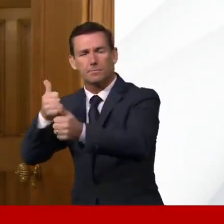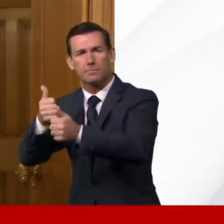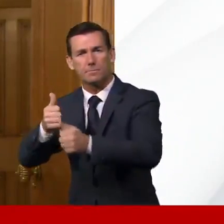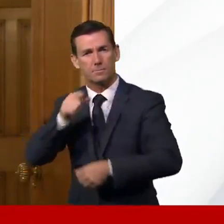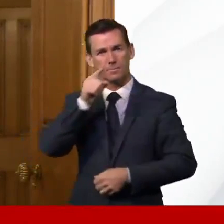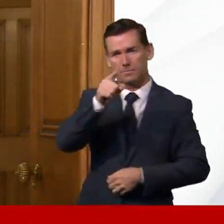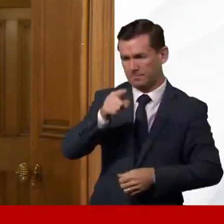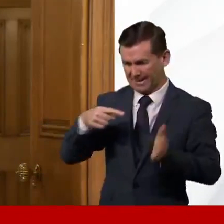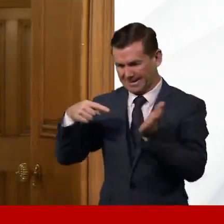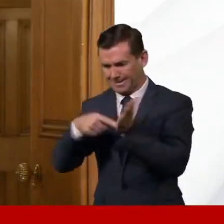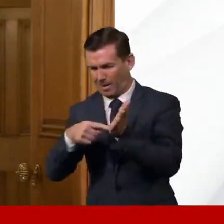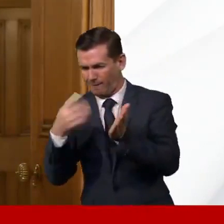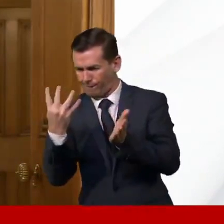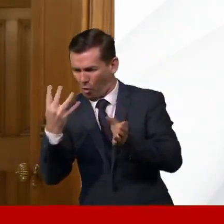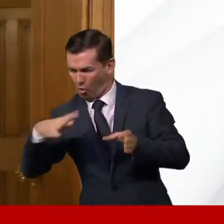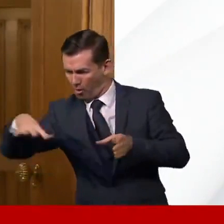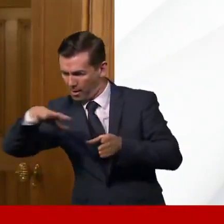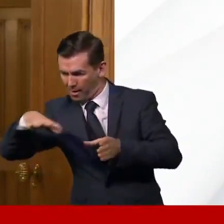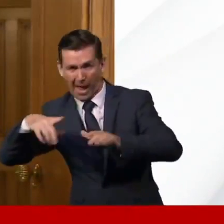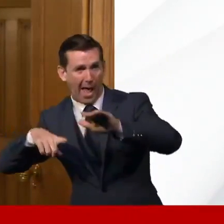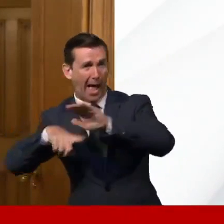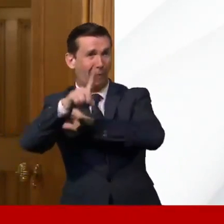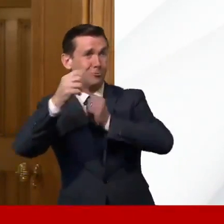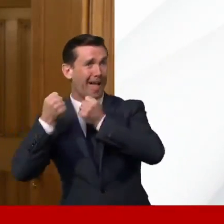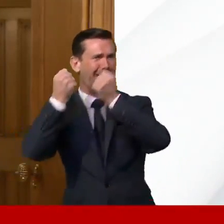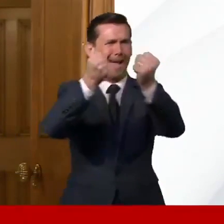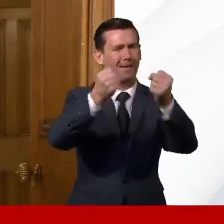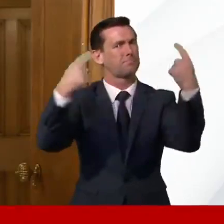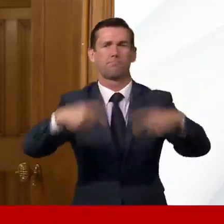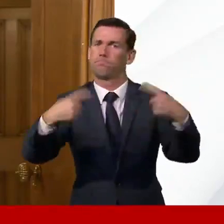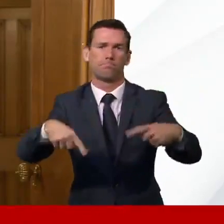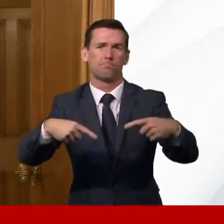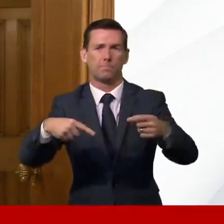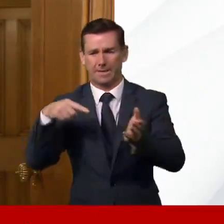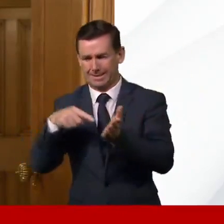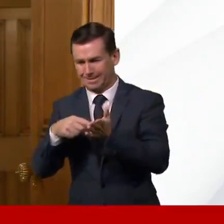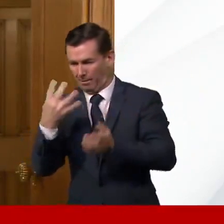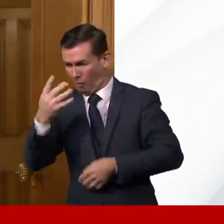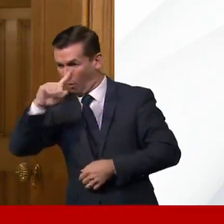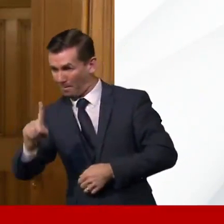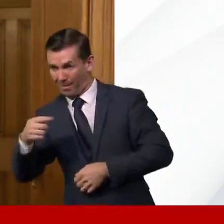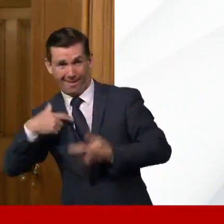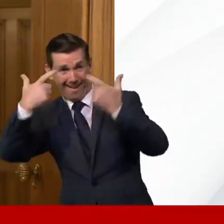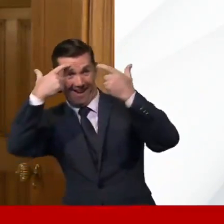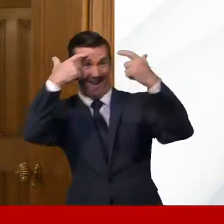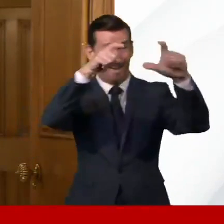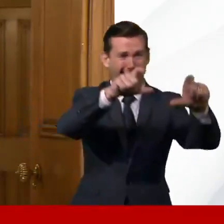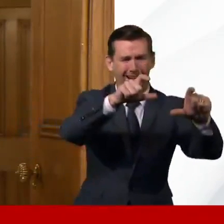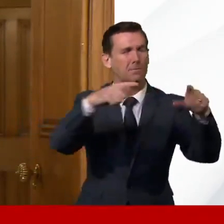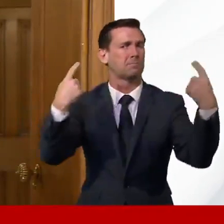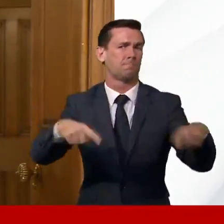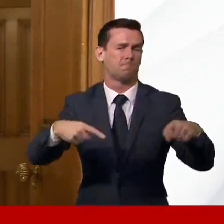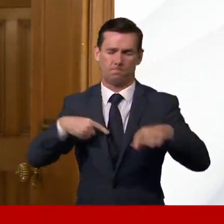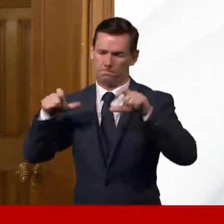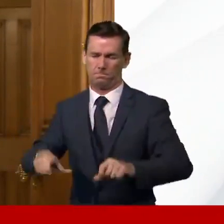or leave Tier 4 areas, and Tier 4 residents must not stay overnight away from home. Individuals can only